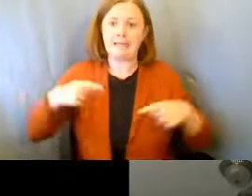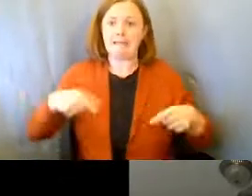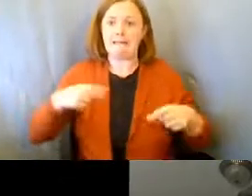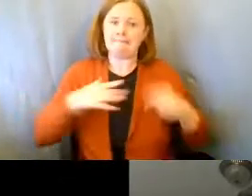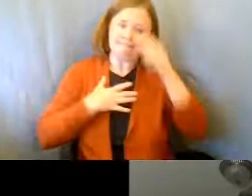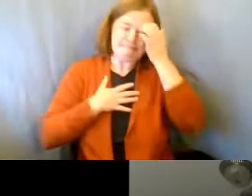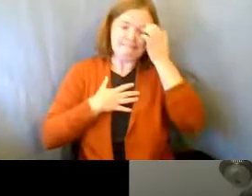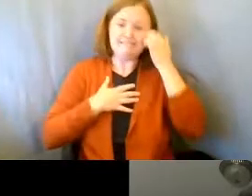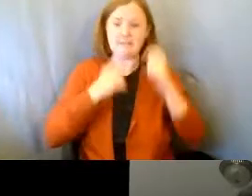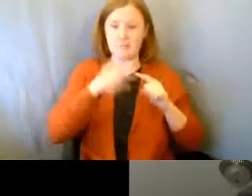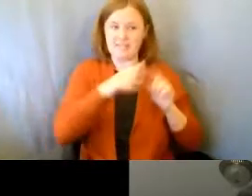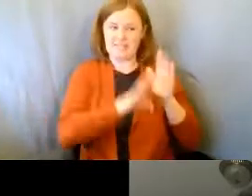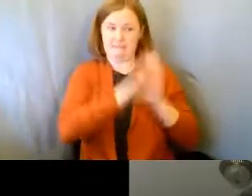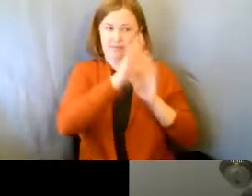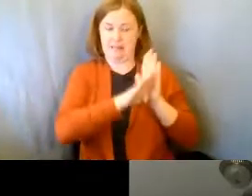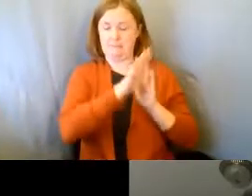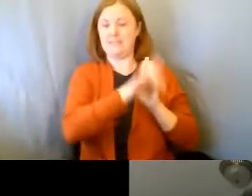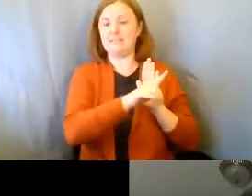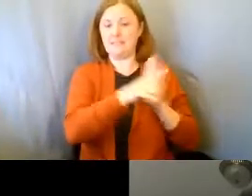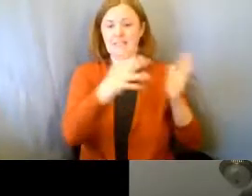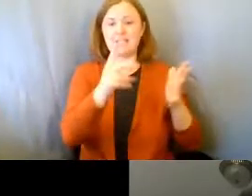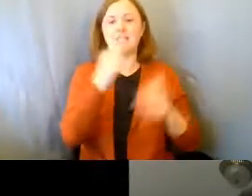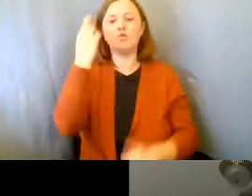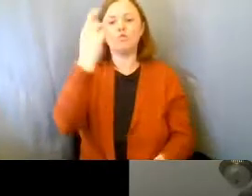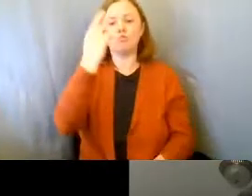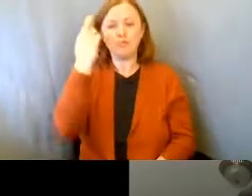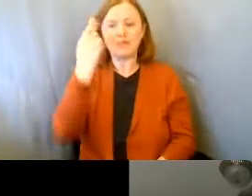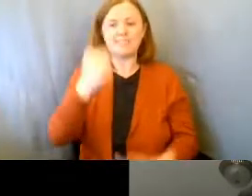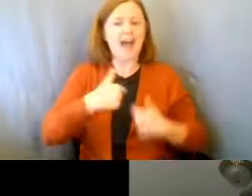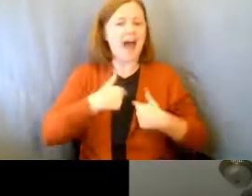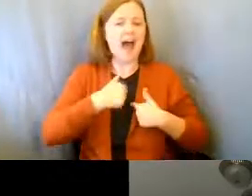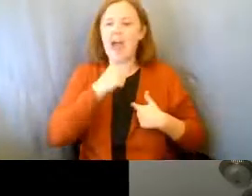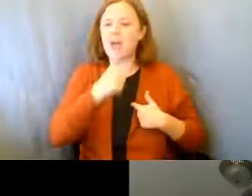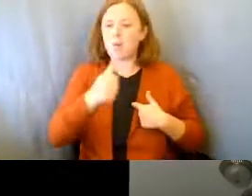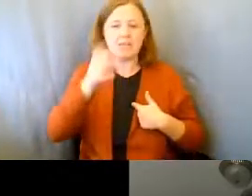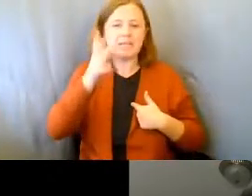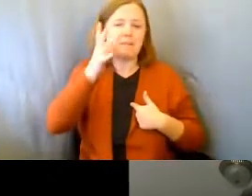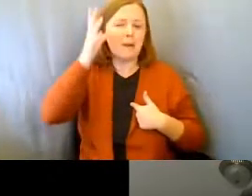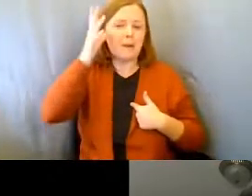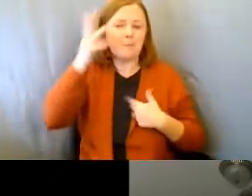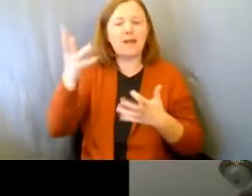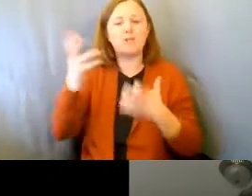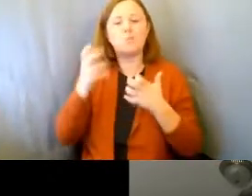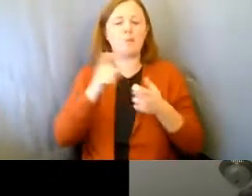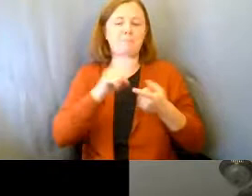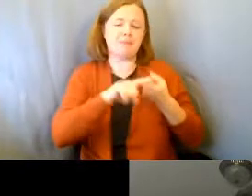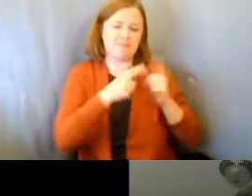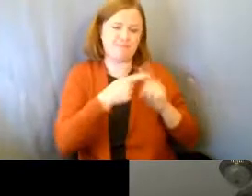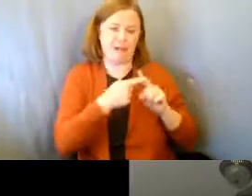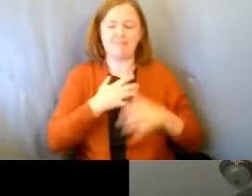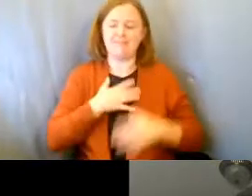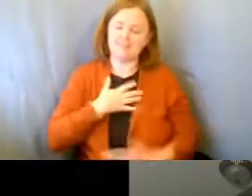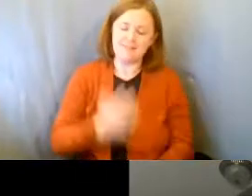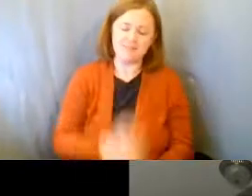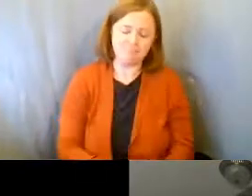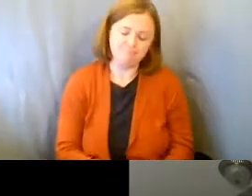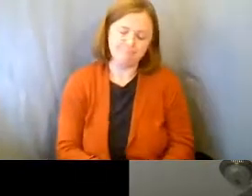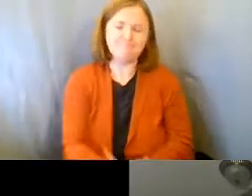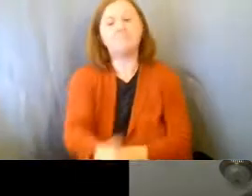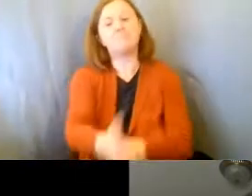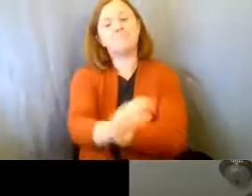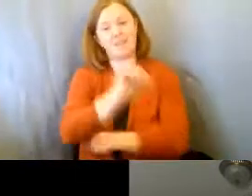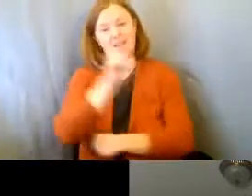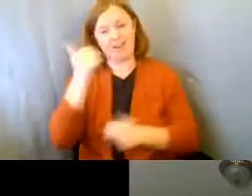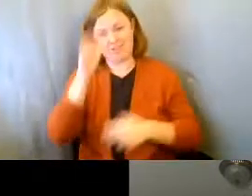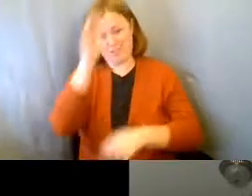point of development where he realizes I don't need to parent him. I just want to be his friend, right? My other